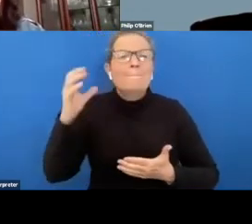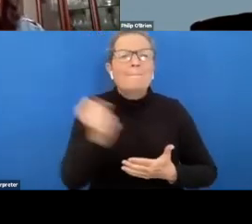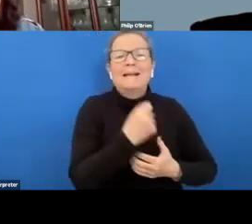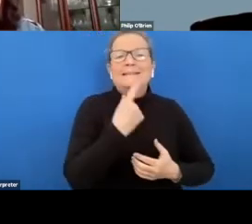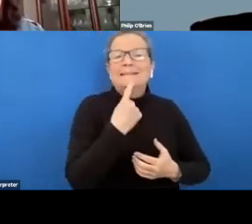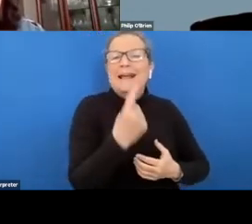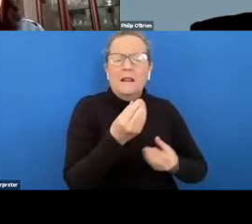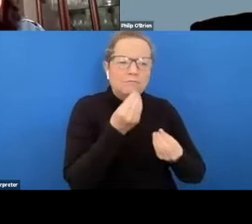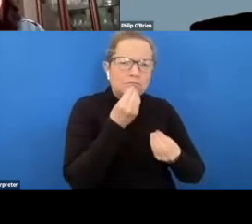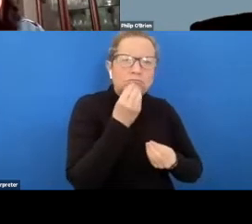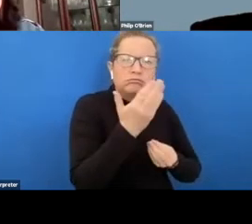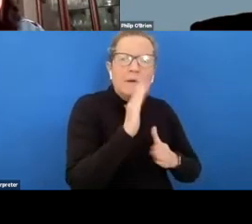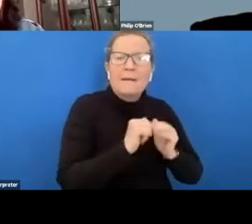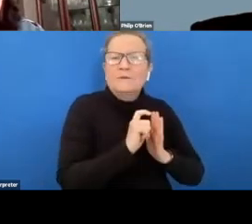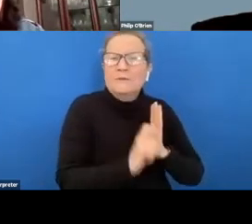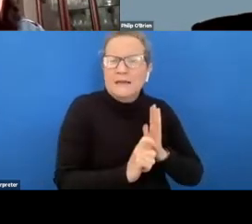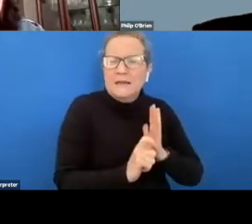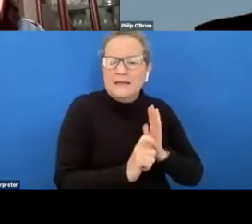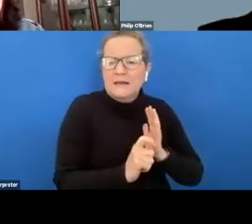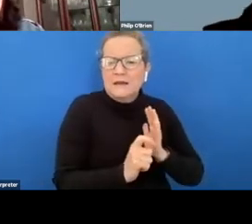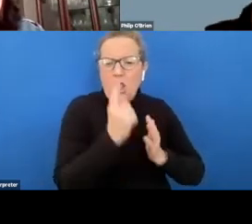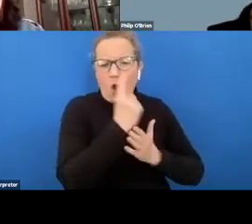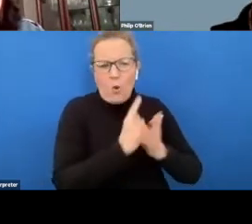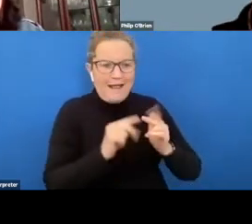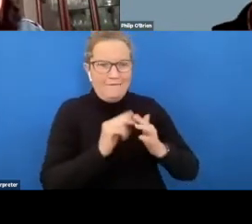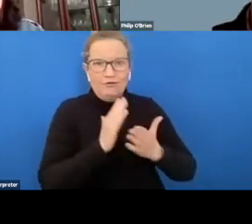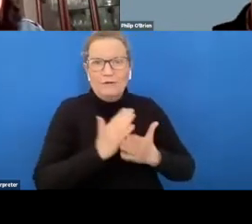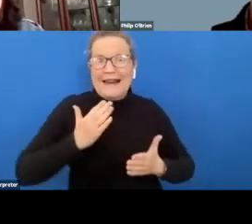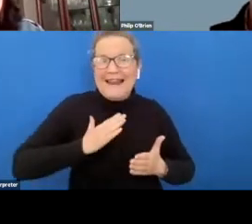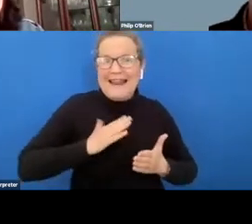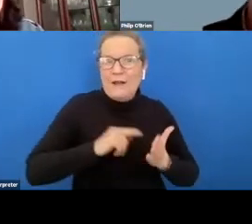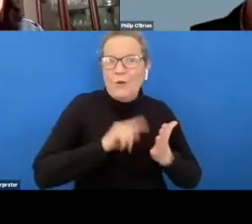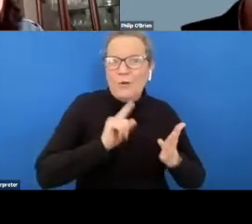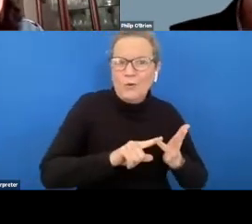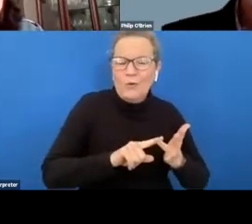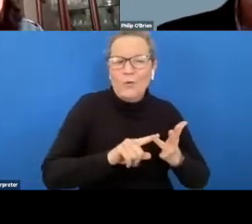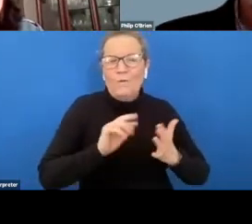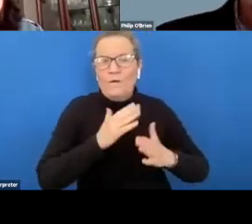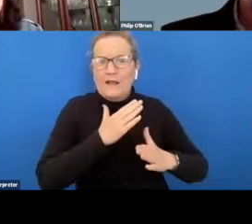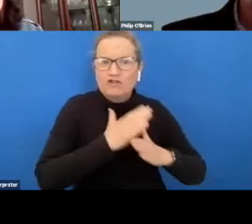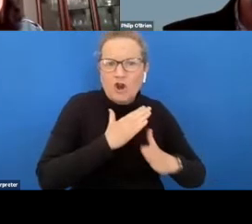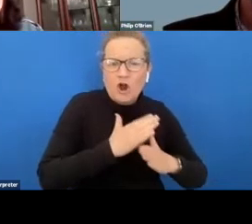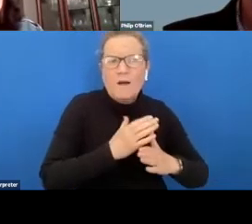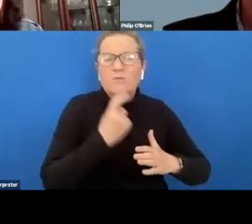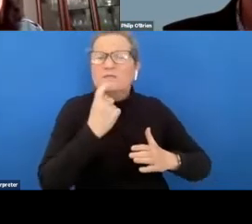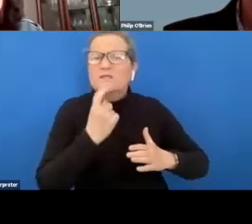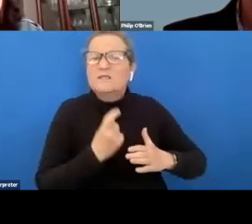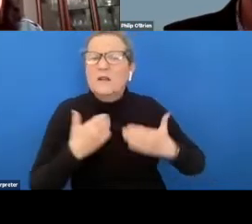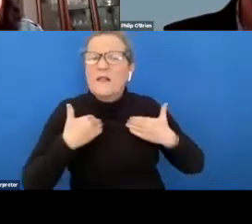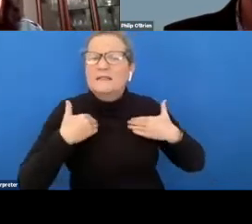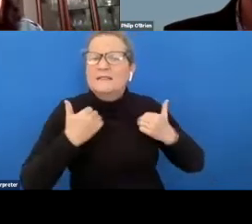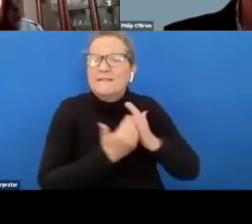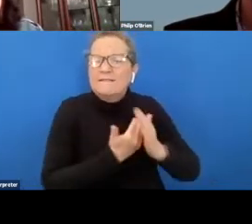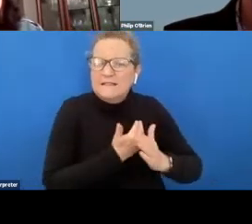um unless there's a real need for them to do that for the job or for serious health and safety concerns but generally people